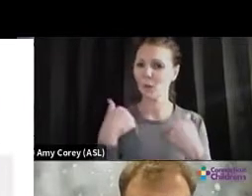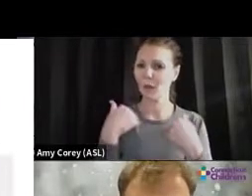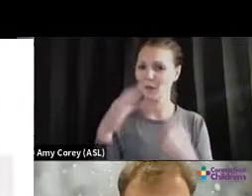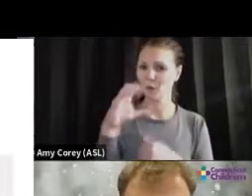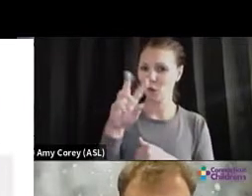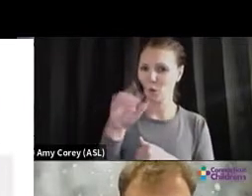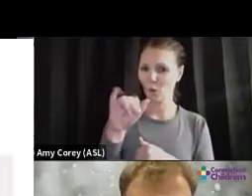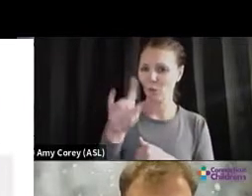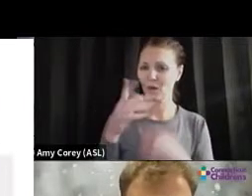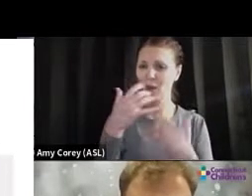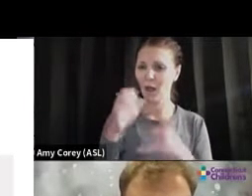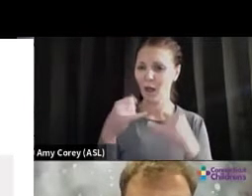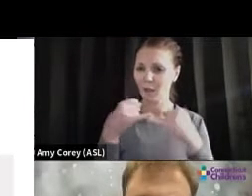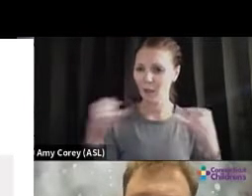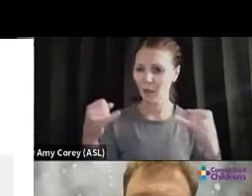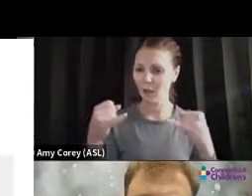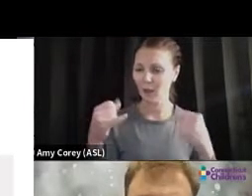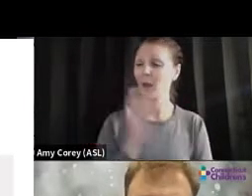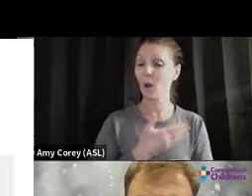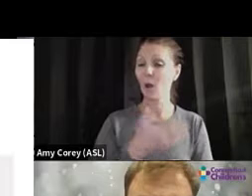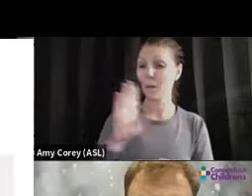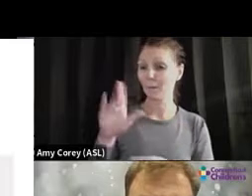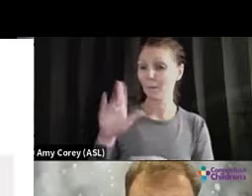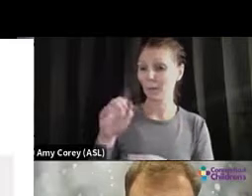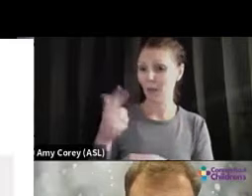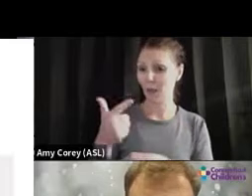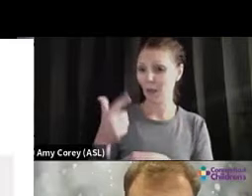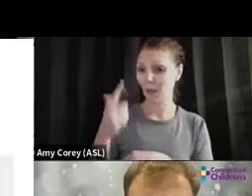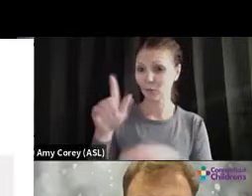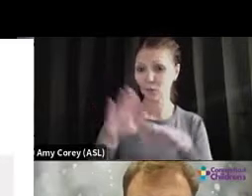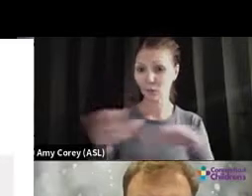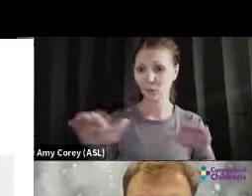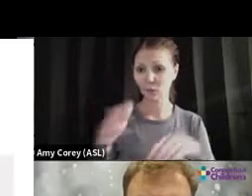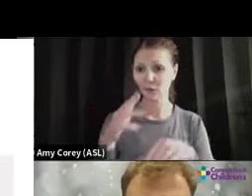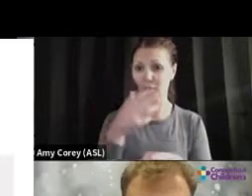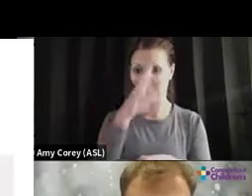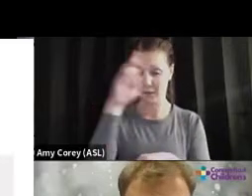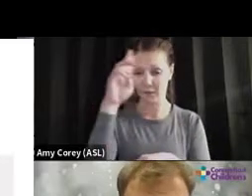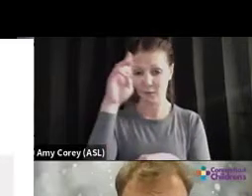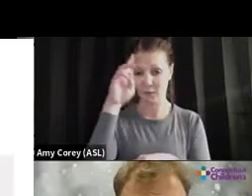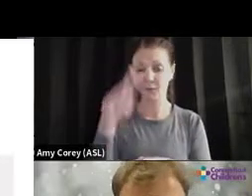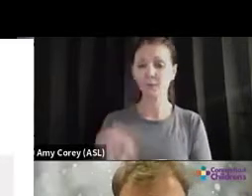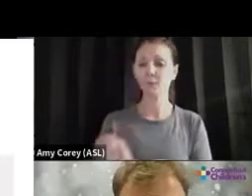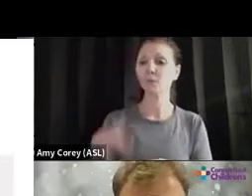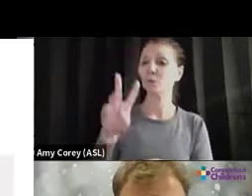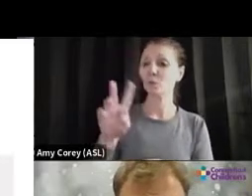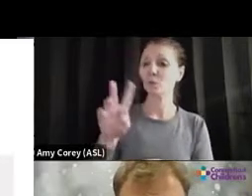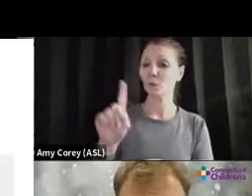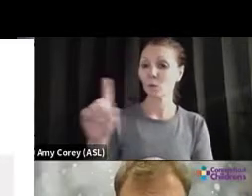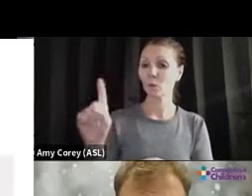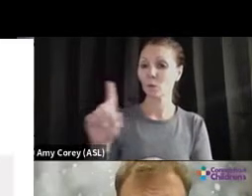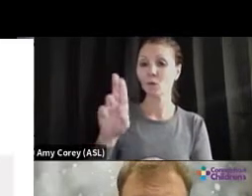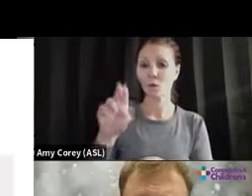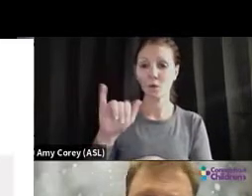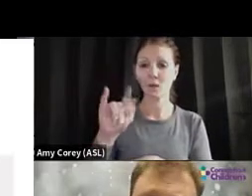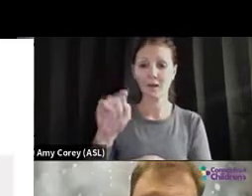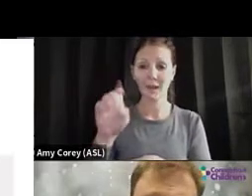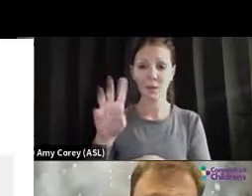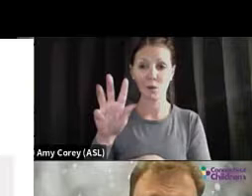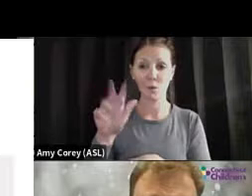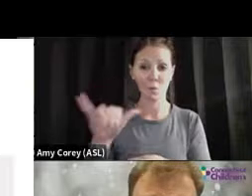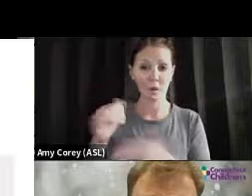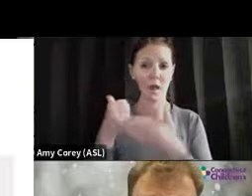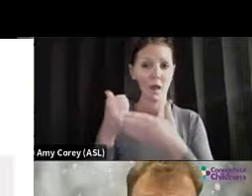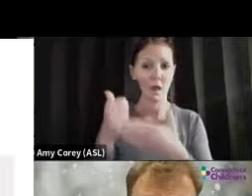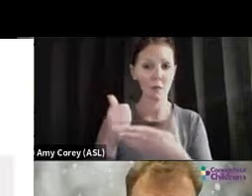parents on our blog for the Children's Hospital. 211 or United Way helps connect families with all different kinds of services. If